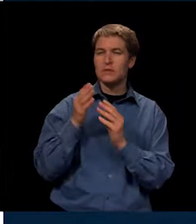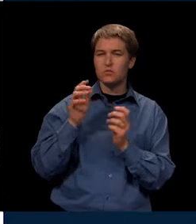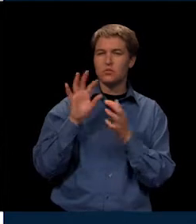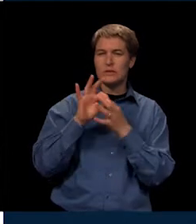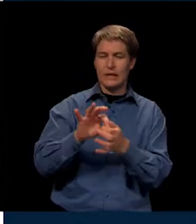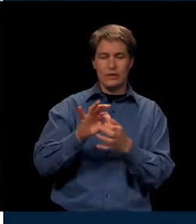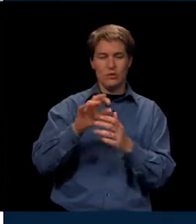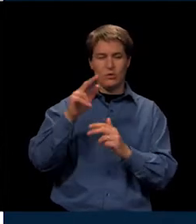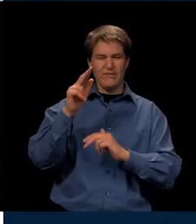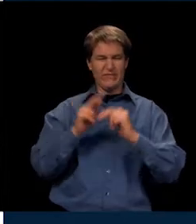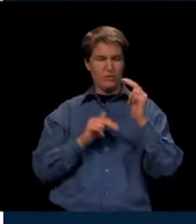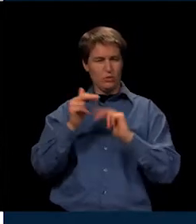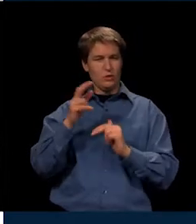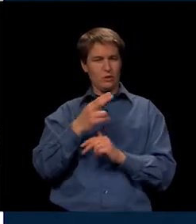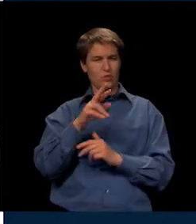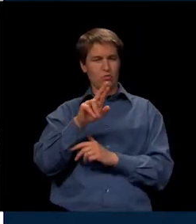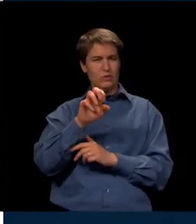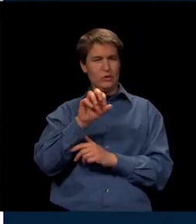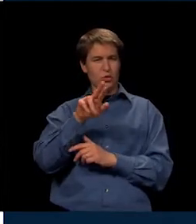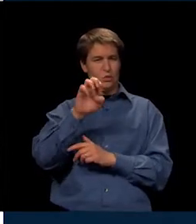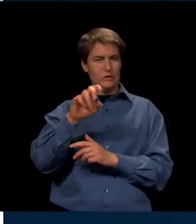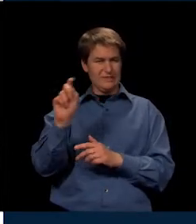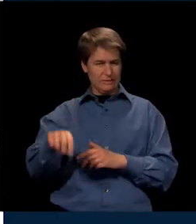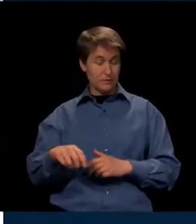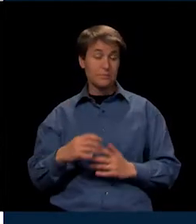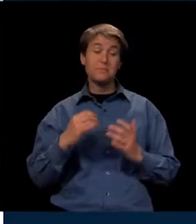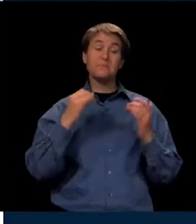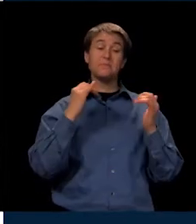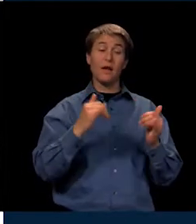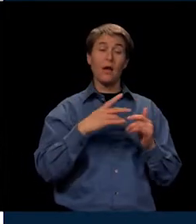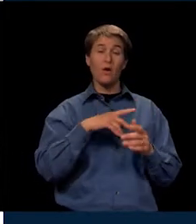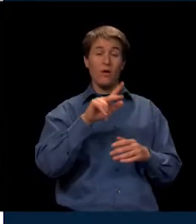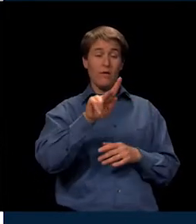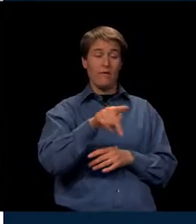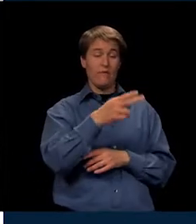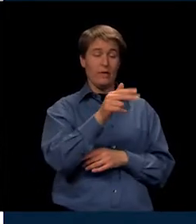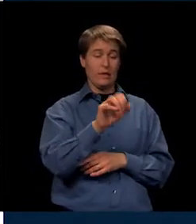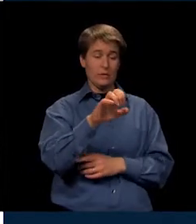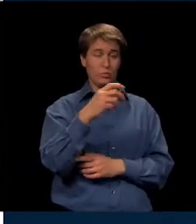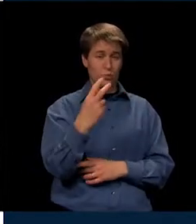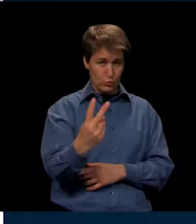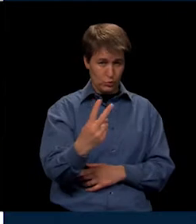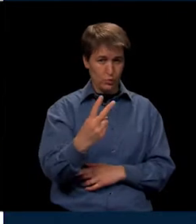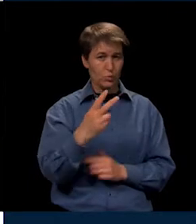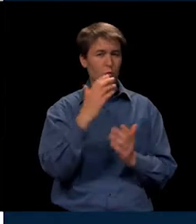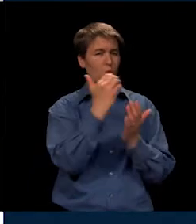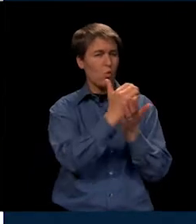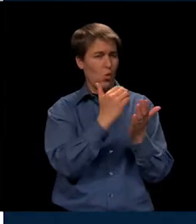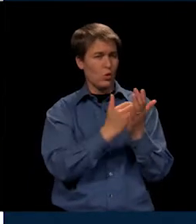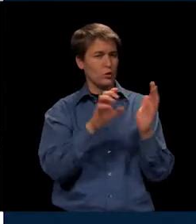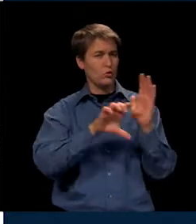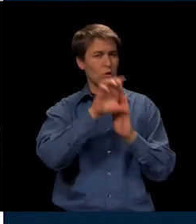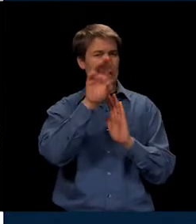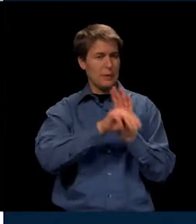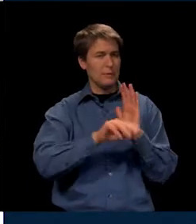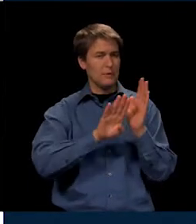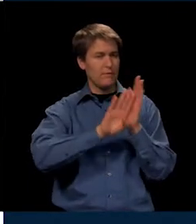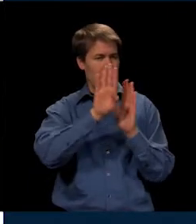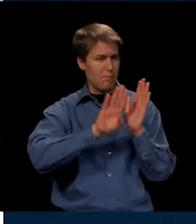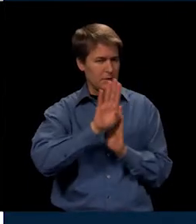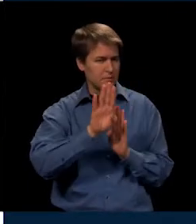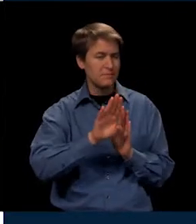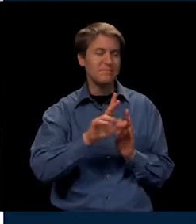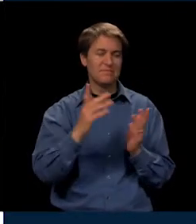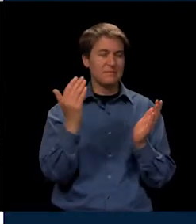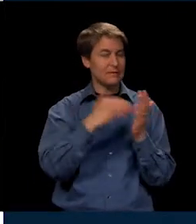But now we need to go into phase two, and that is the course and curriculum development. Again, the next exciting phase as we continue